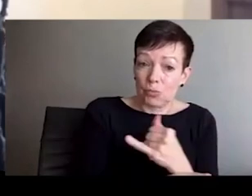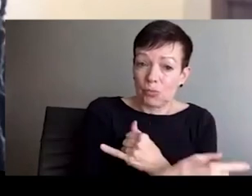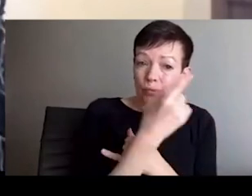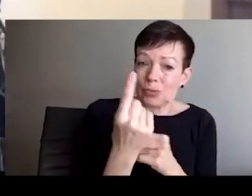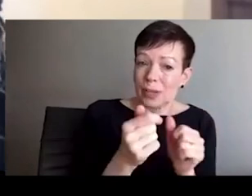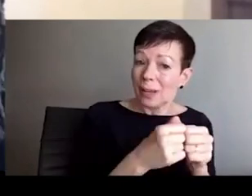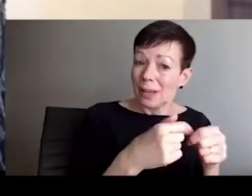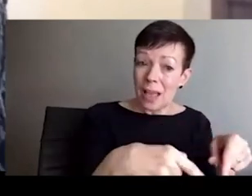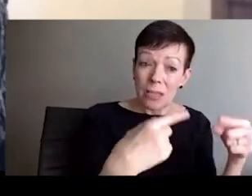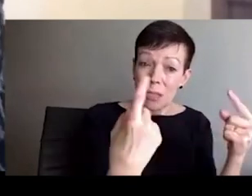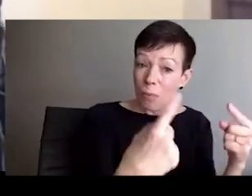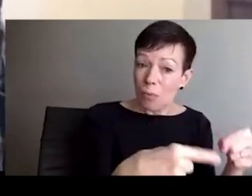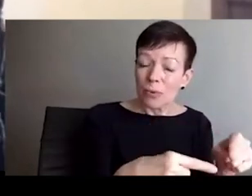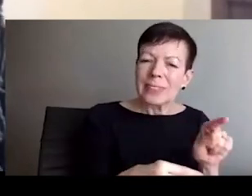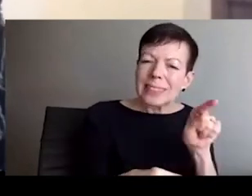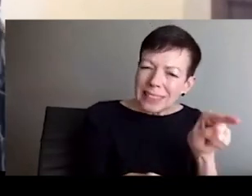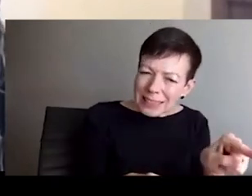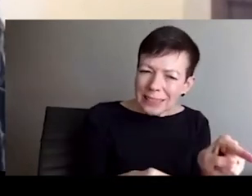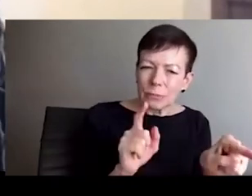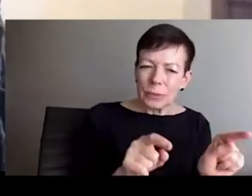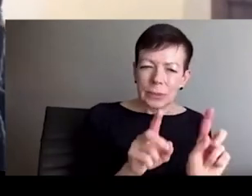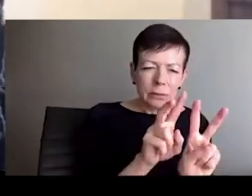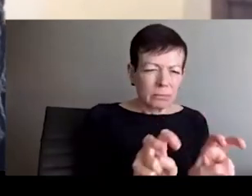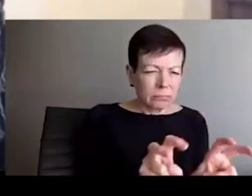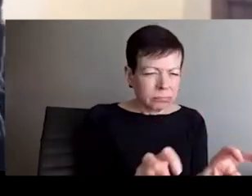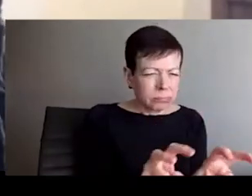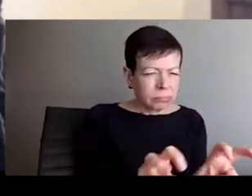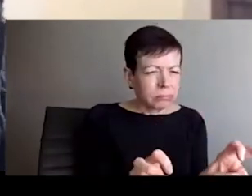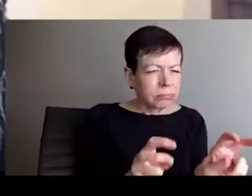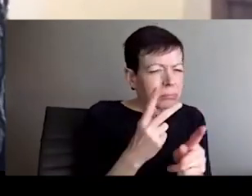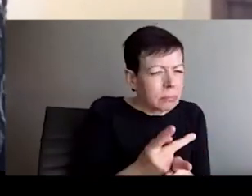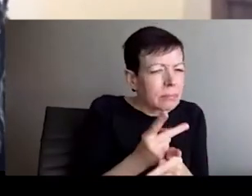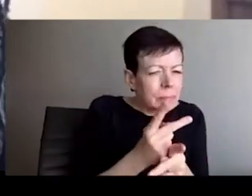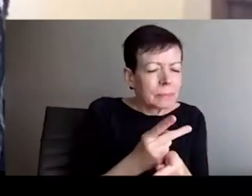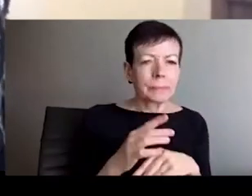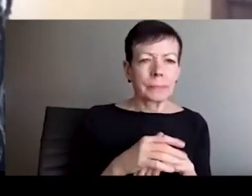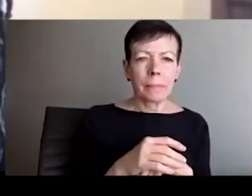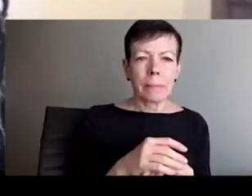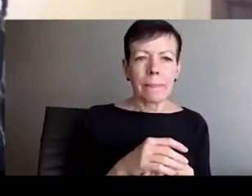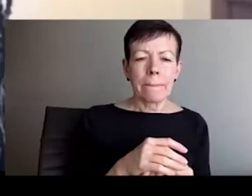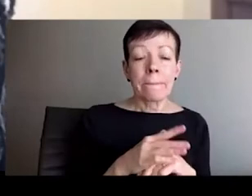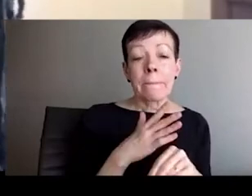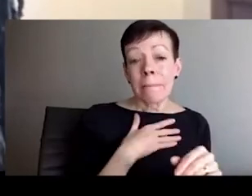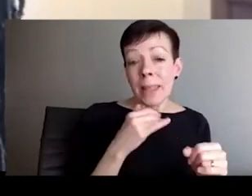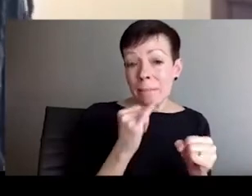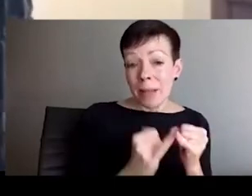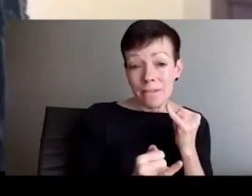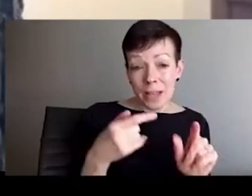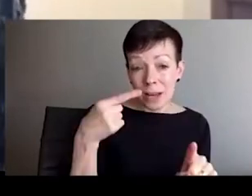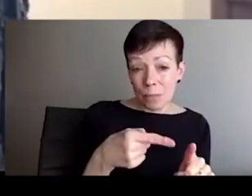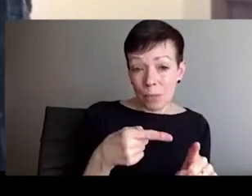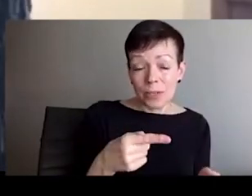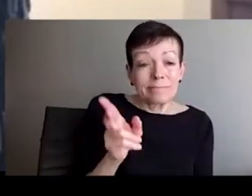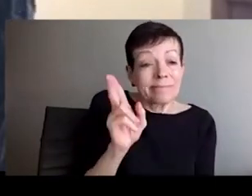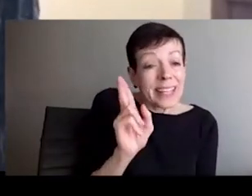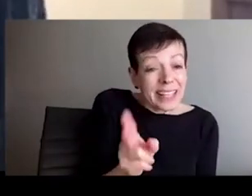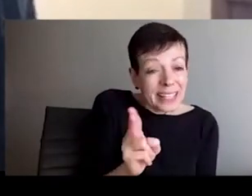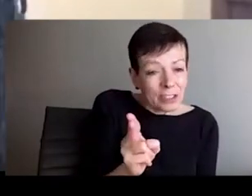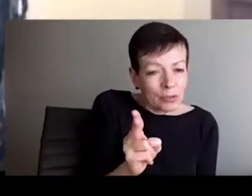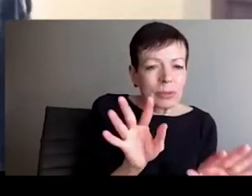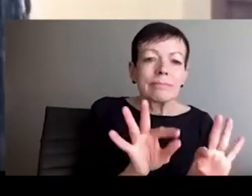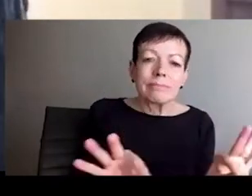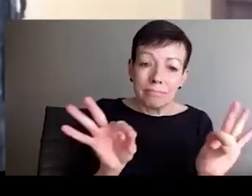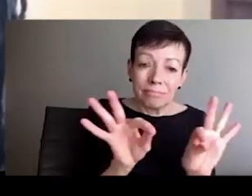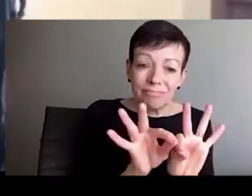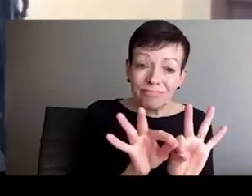if Blackness was situated at the bottom of the hierarchy, then there's a way that these social forms are shaped by the understanding of